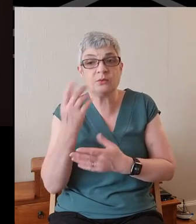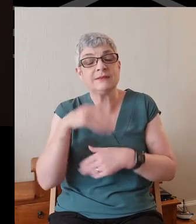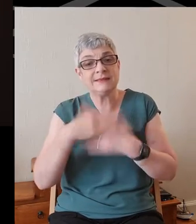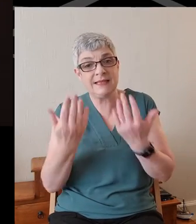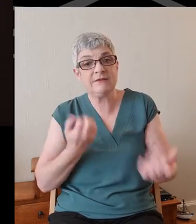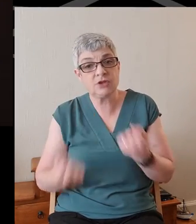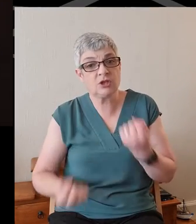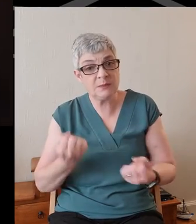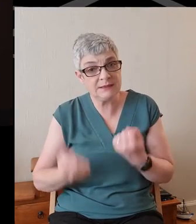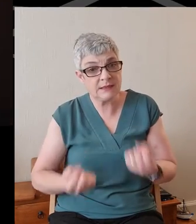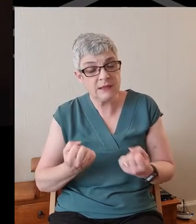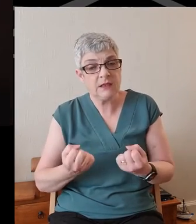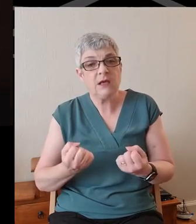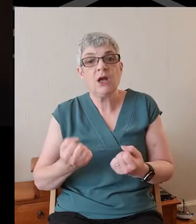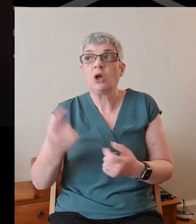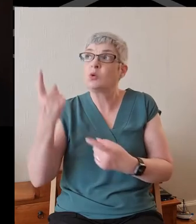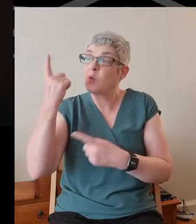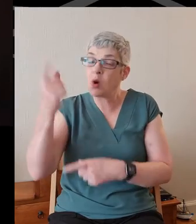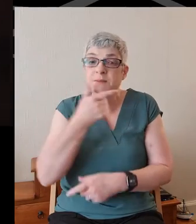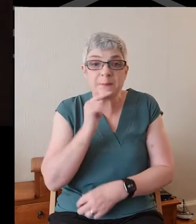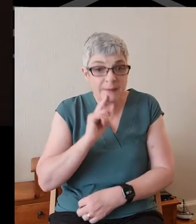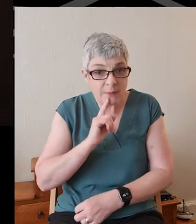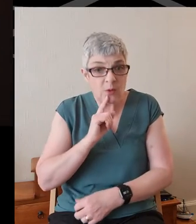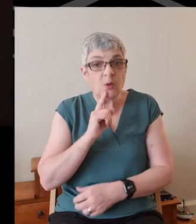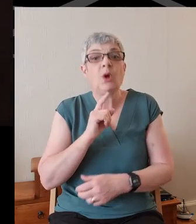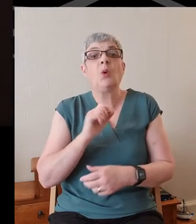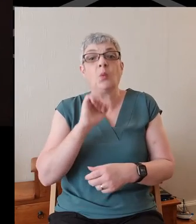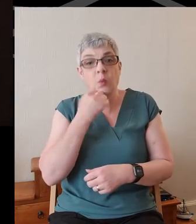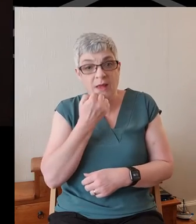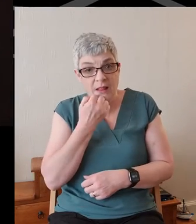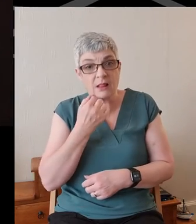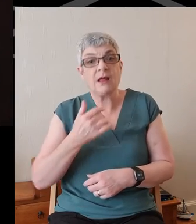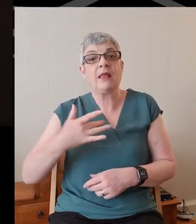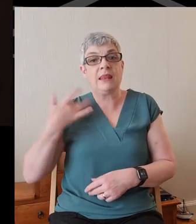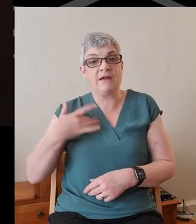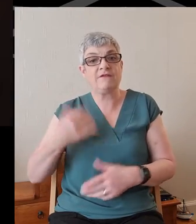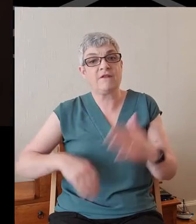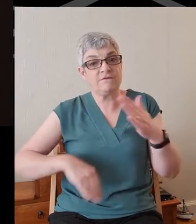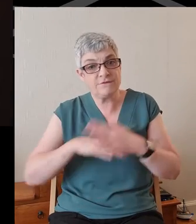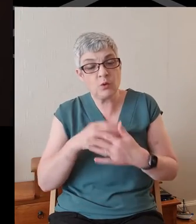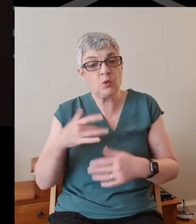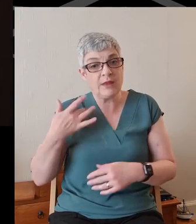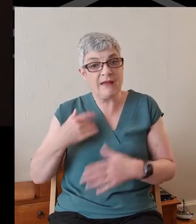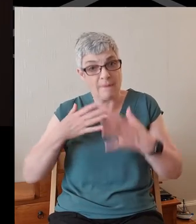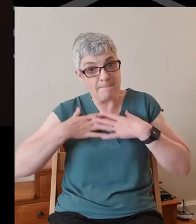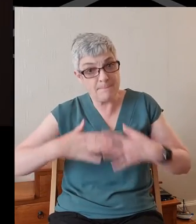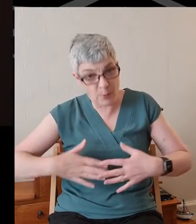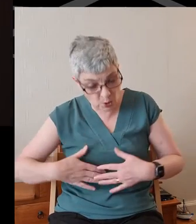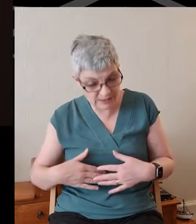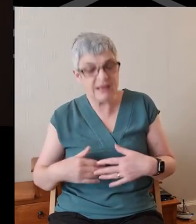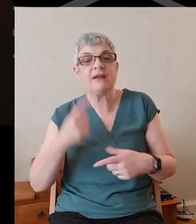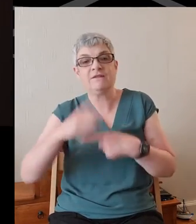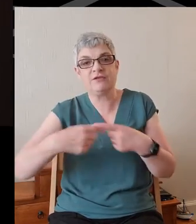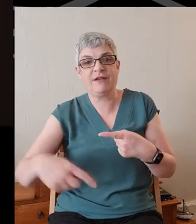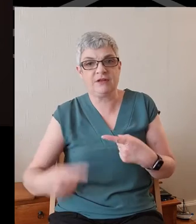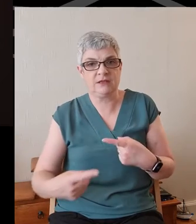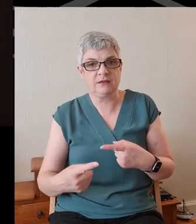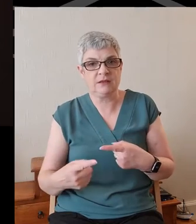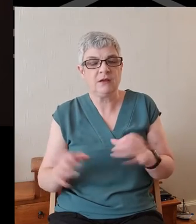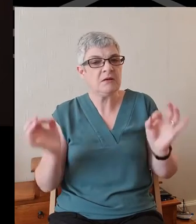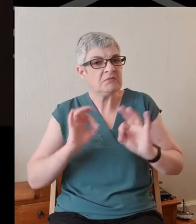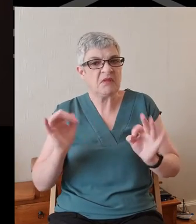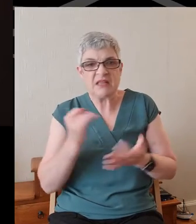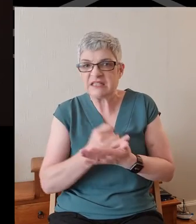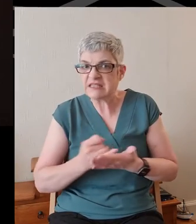will live in the fullness of life, bodily fullness of life forever, where there will be no more sin to upset,